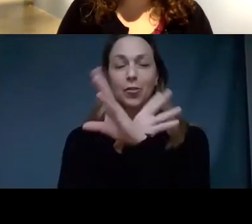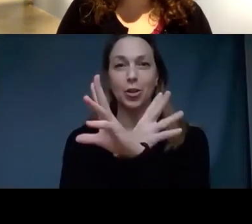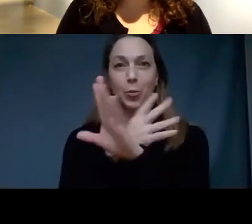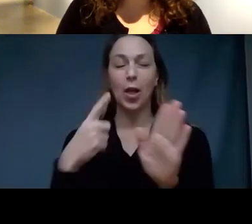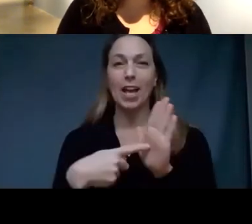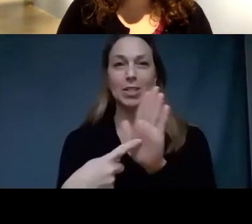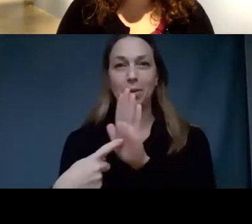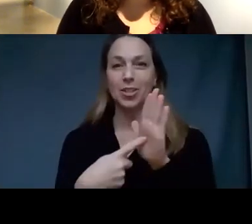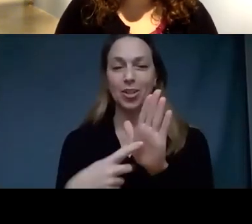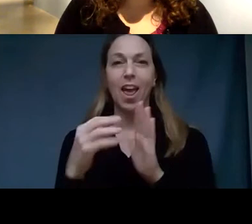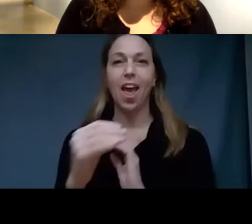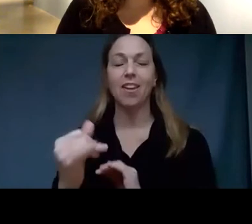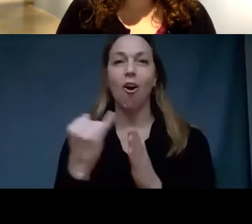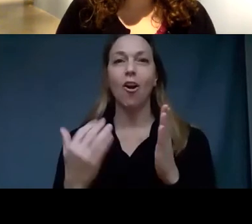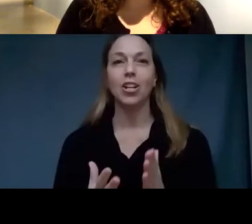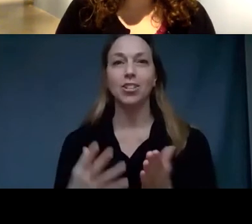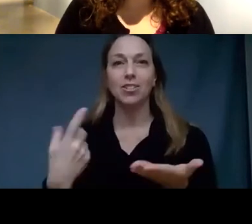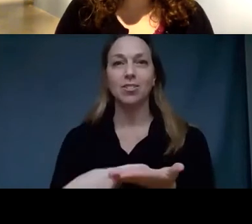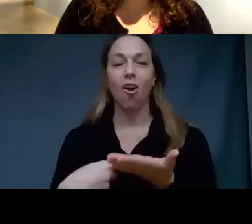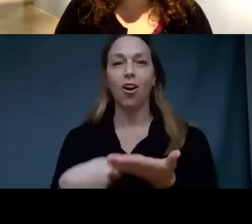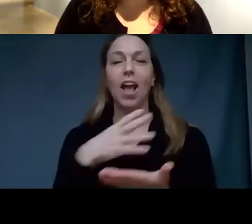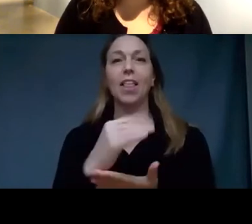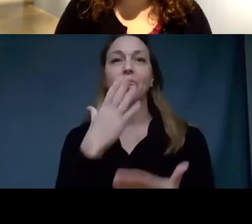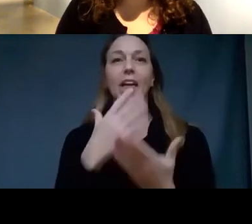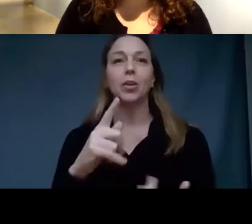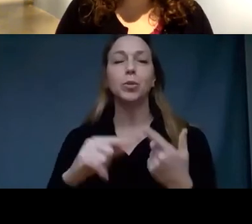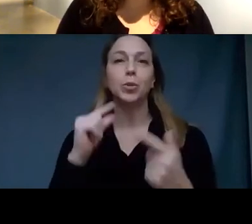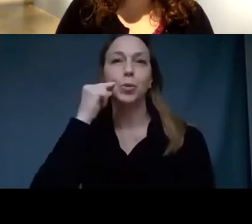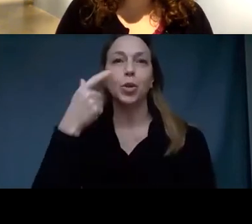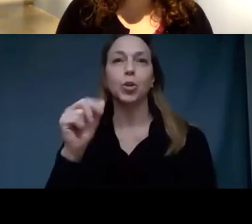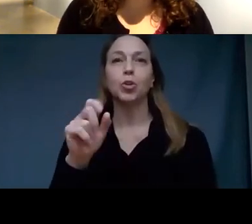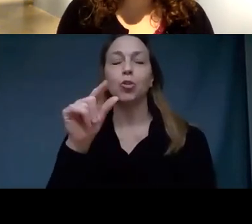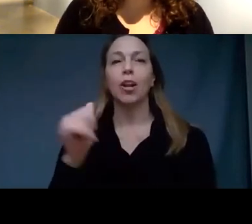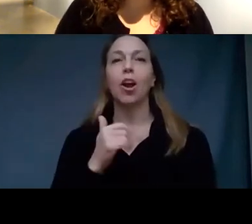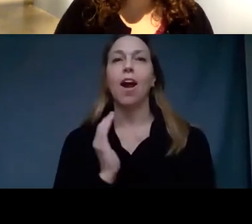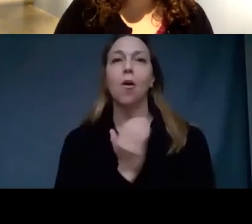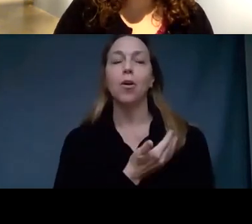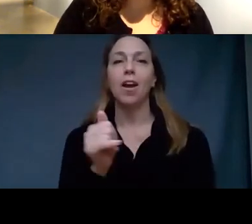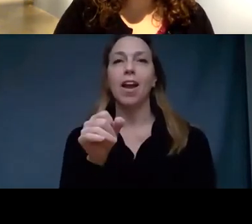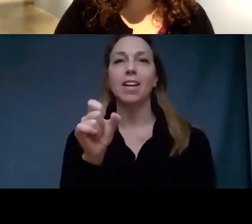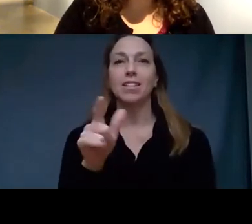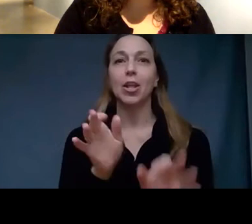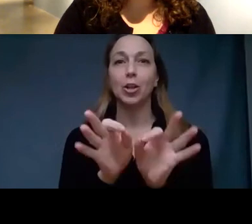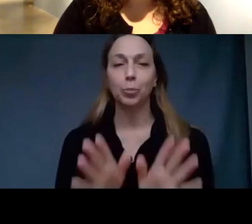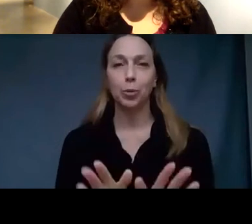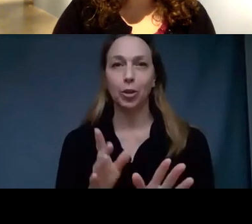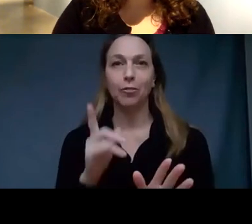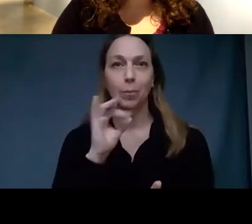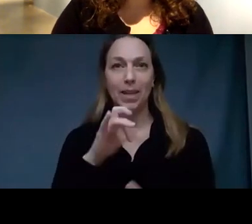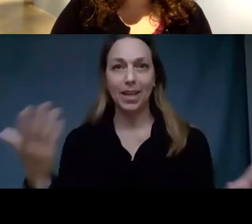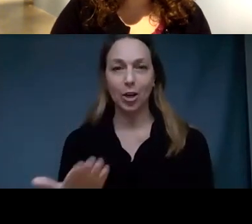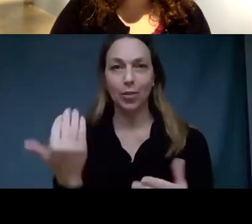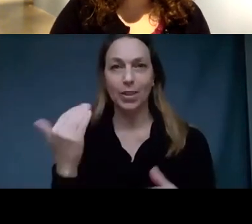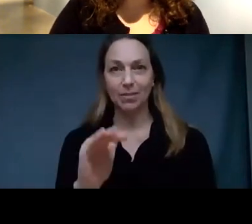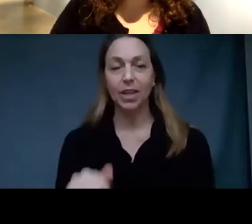and artist talk. And thank you, Greta Fairbanks, our ASL interpreter for being here this evening. I'm